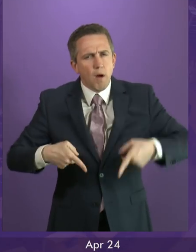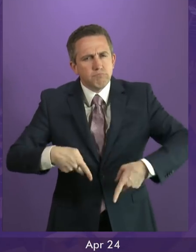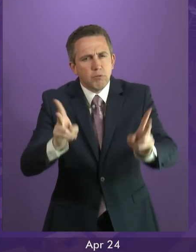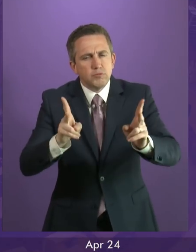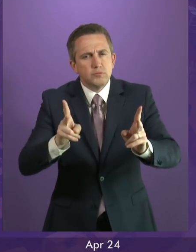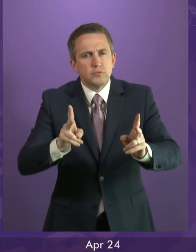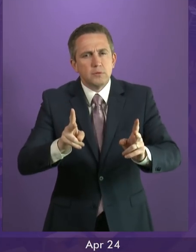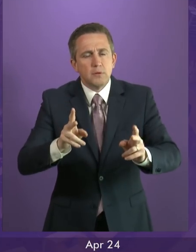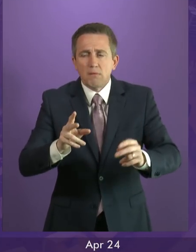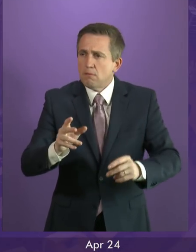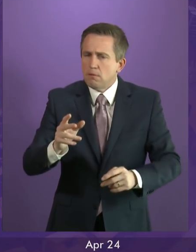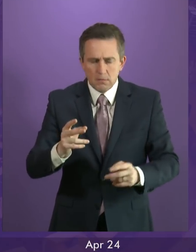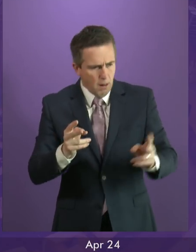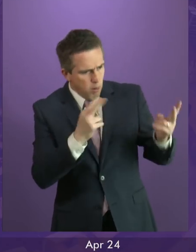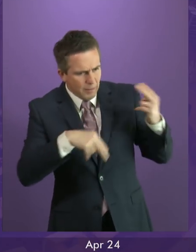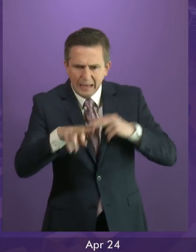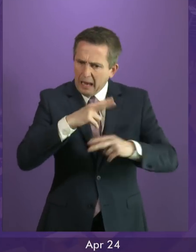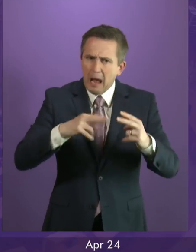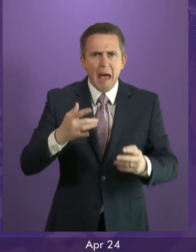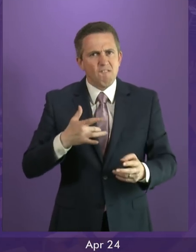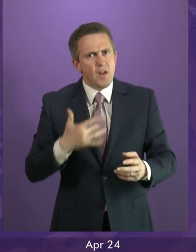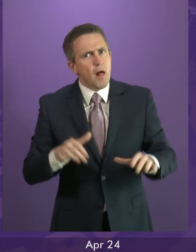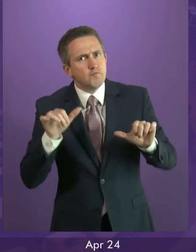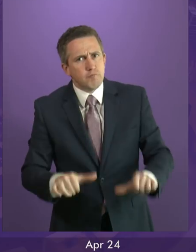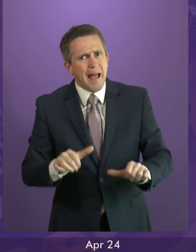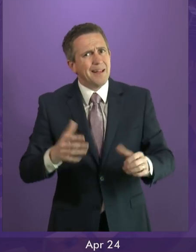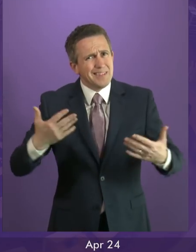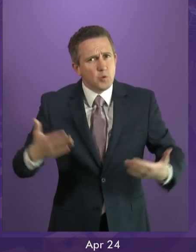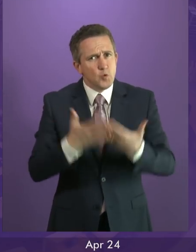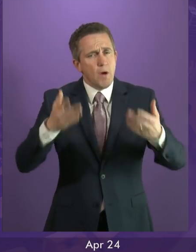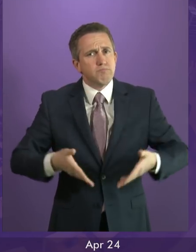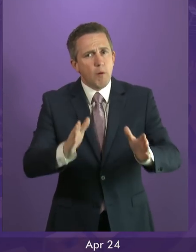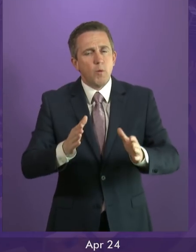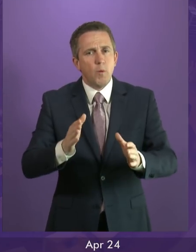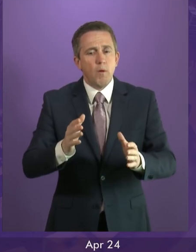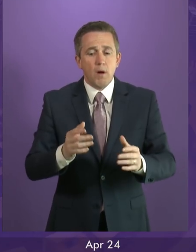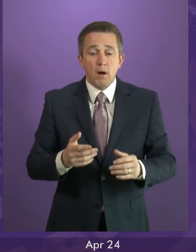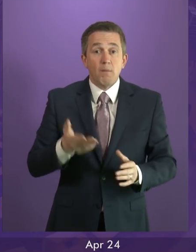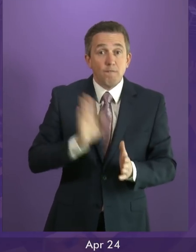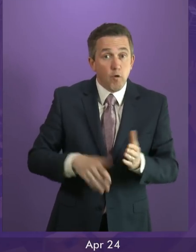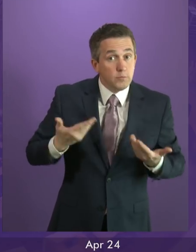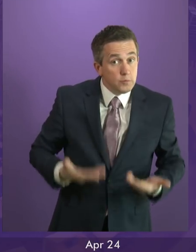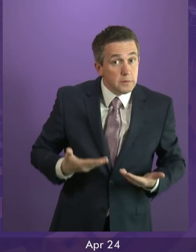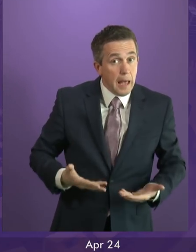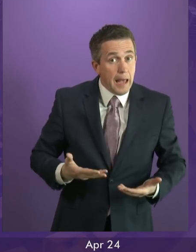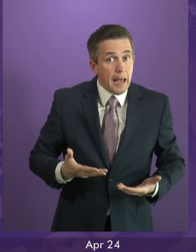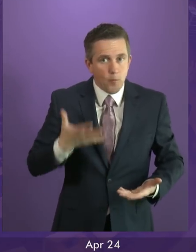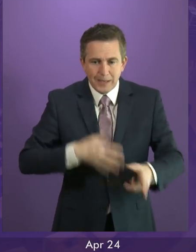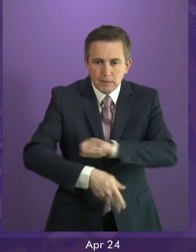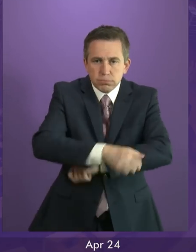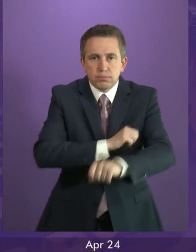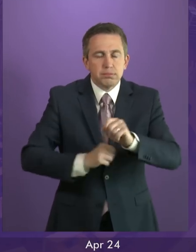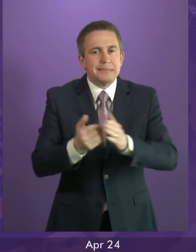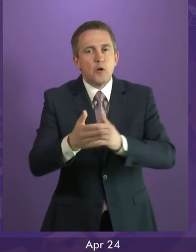I think we are, but we can approve it anew by the way in which we respond today to the challenges that lie before us.